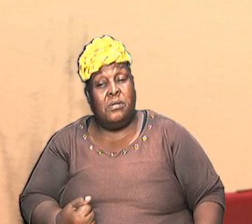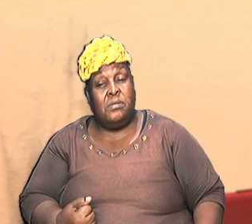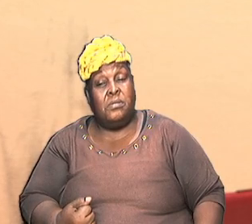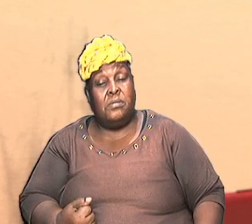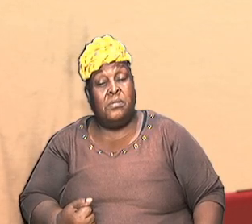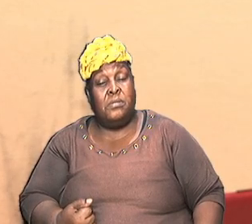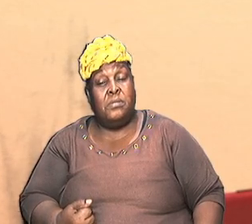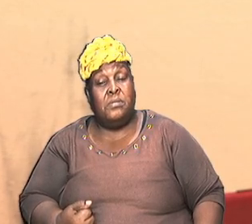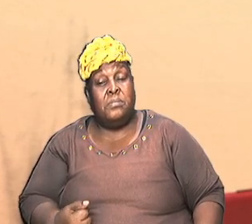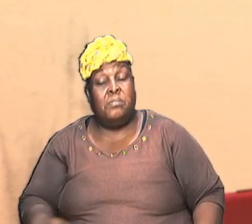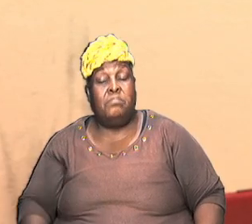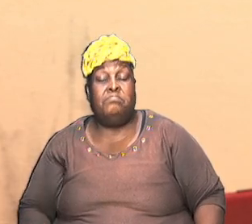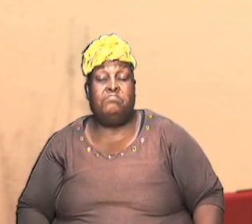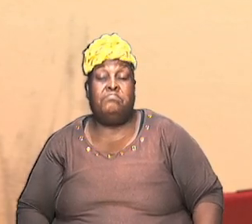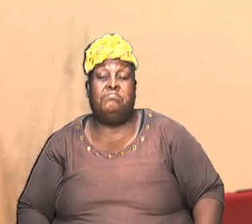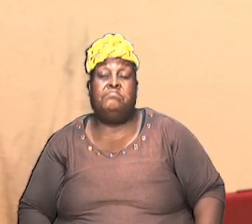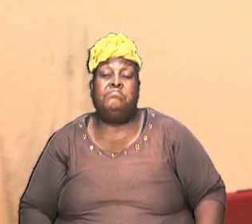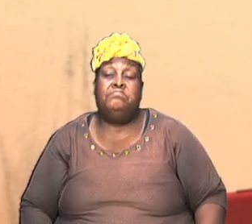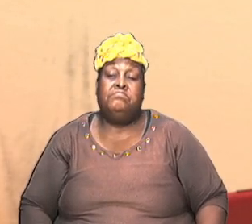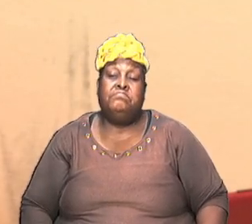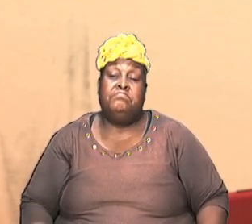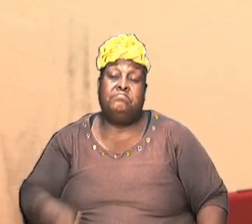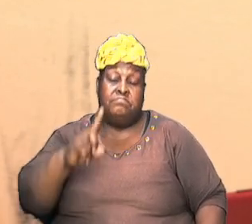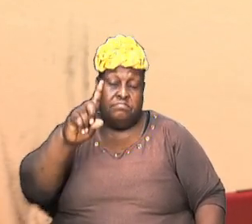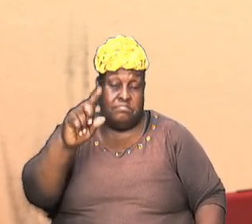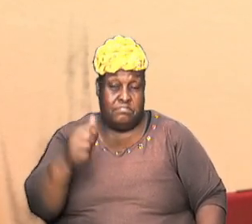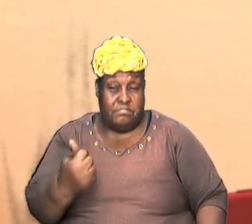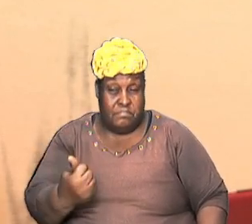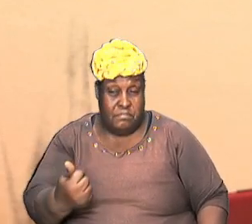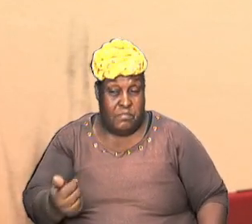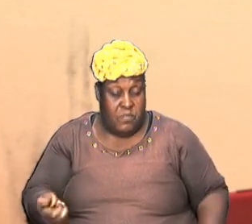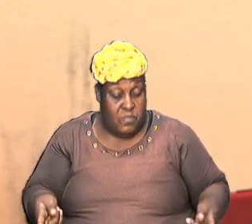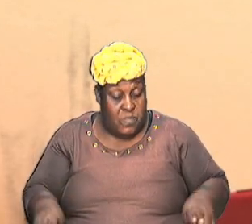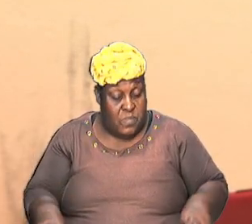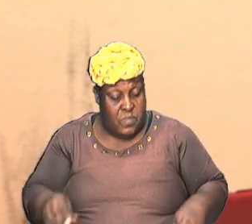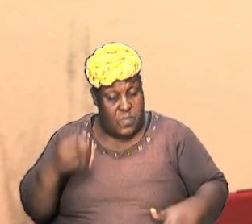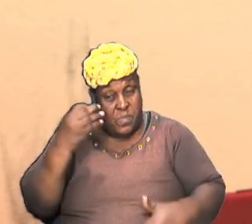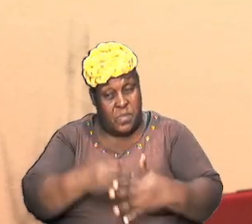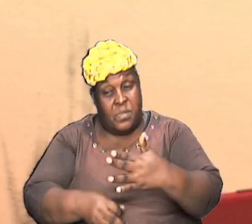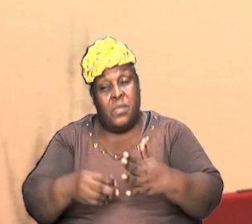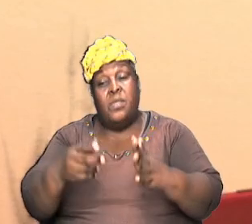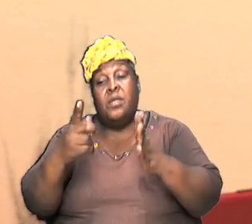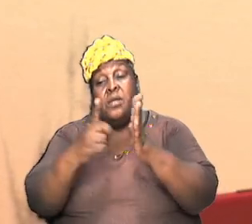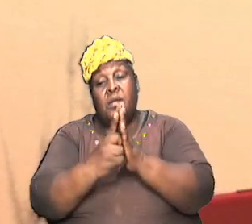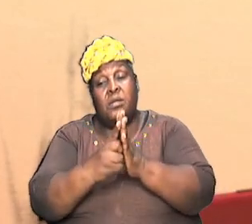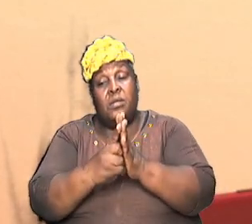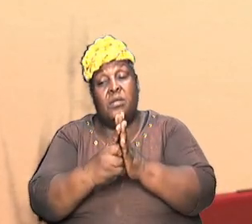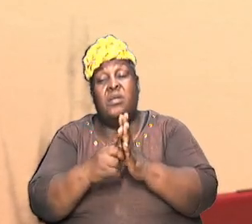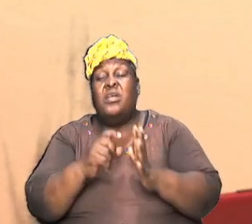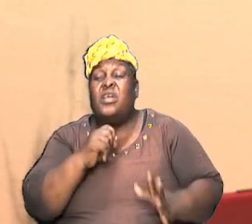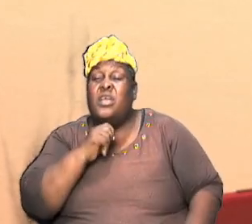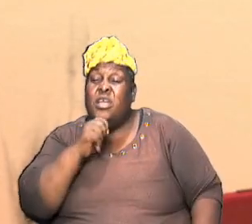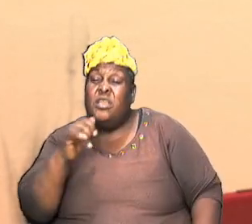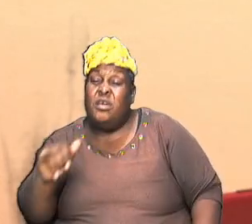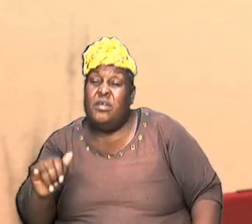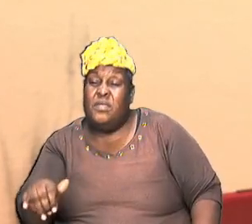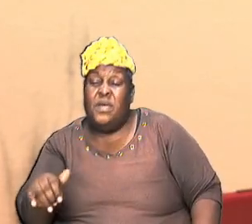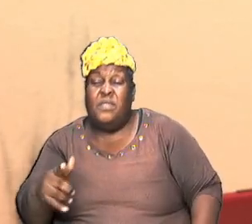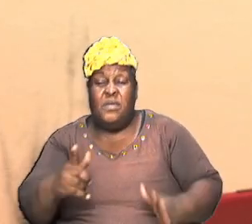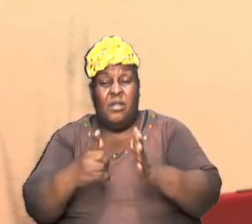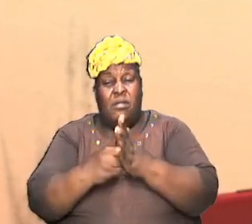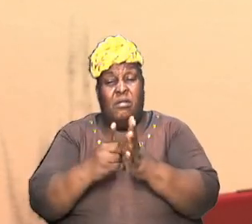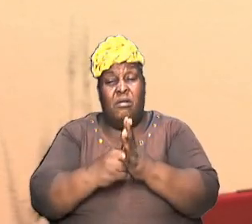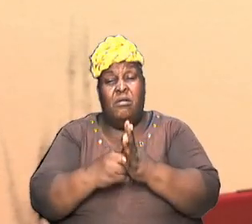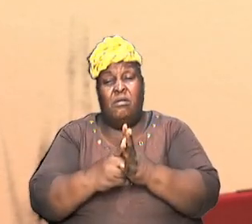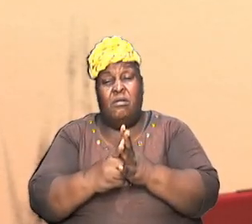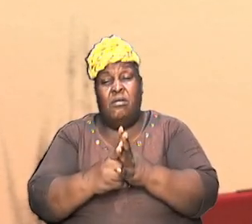was taking place tithing was happening before the law so it is not that you can't say the law passed